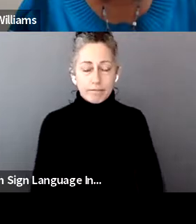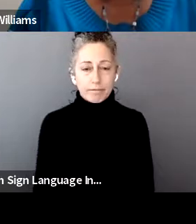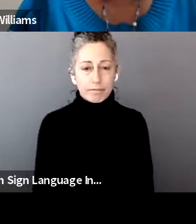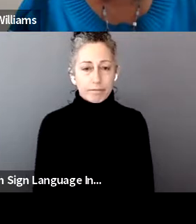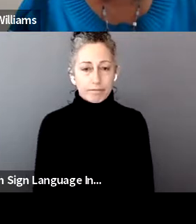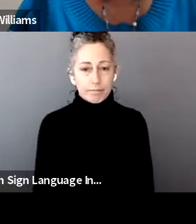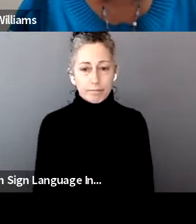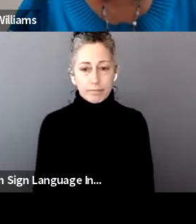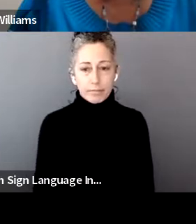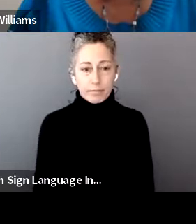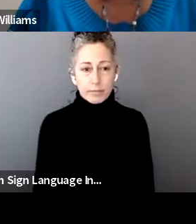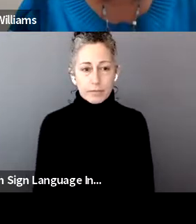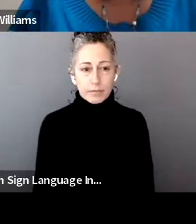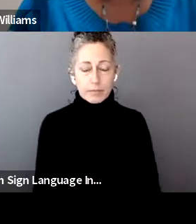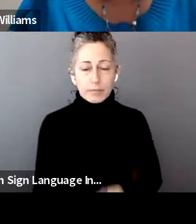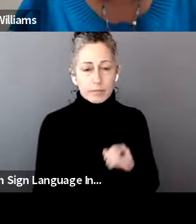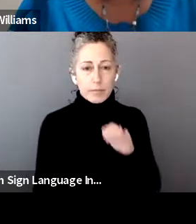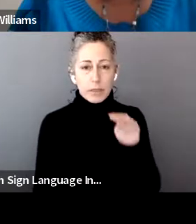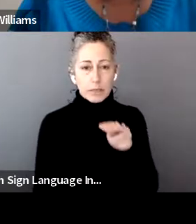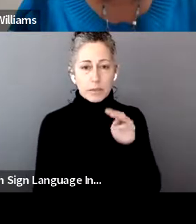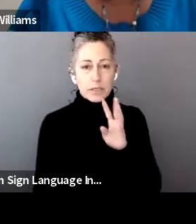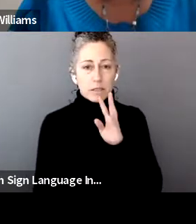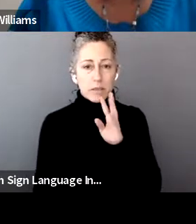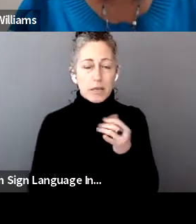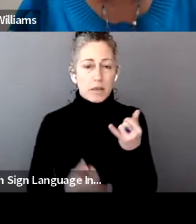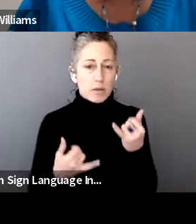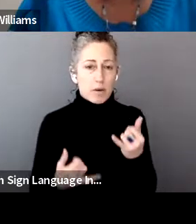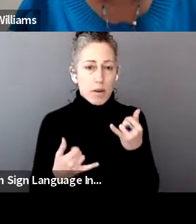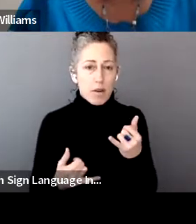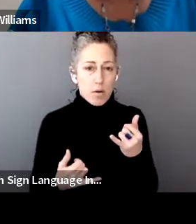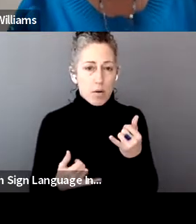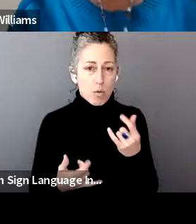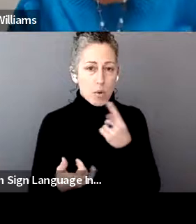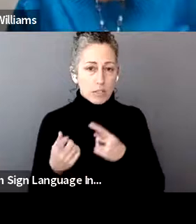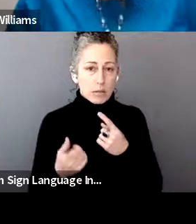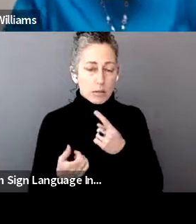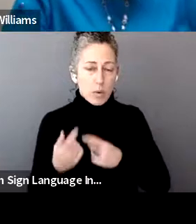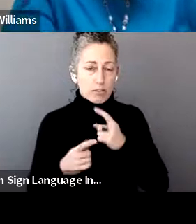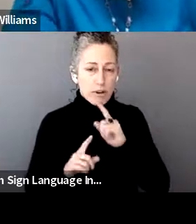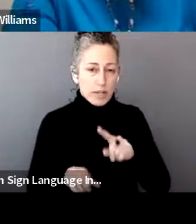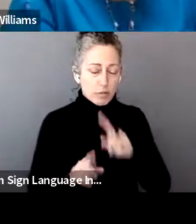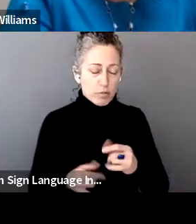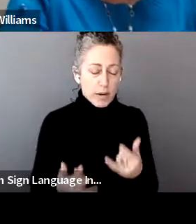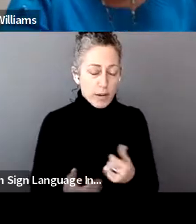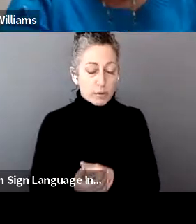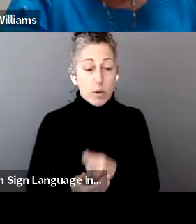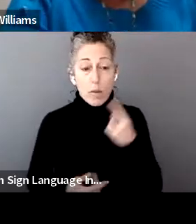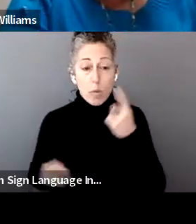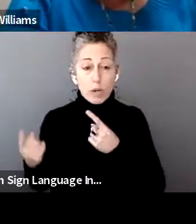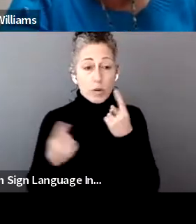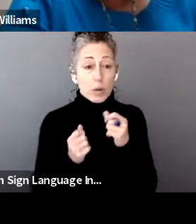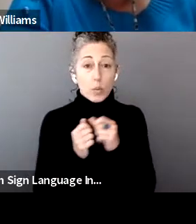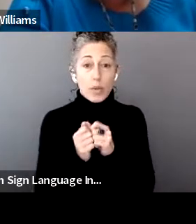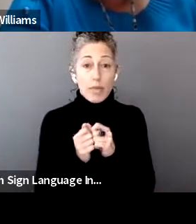And that really leads to my question. We're going to question and answer now. Um, but I was wondering with the pandemic, um,